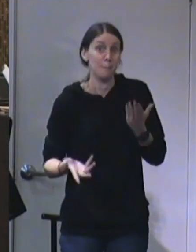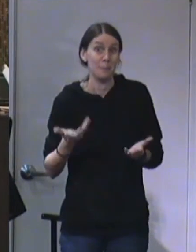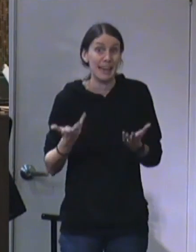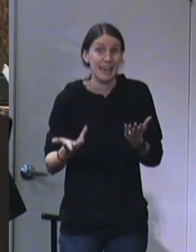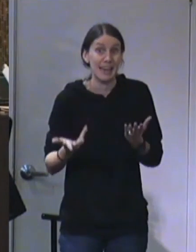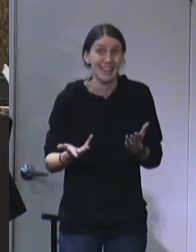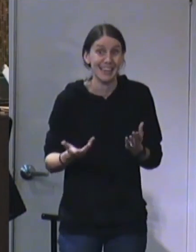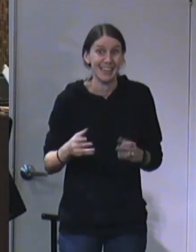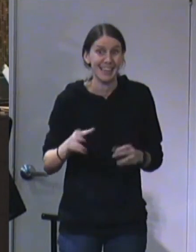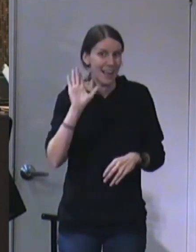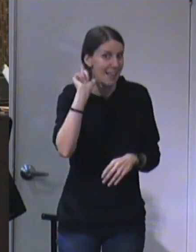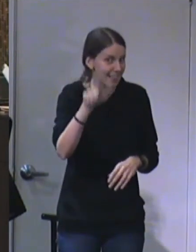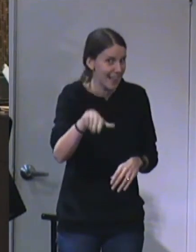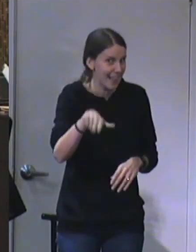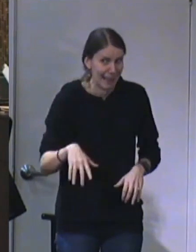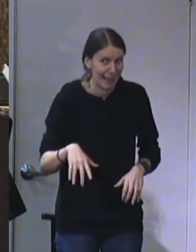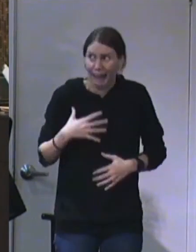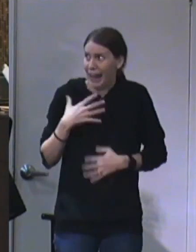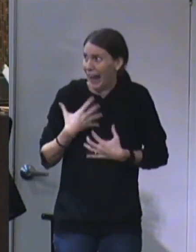probably more anxiety came up.